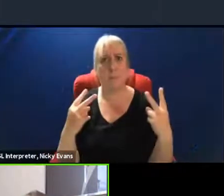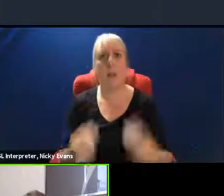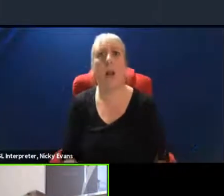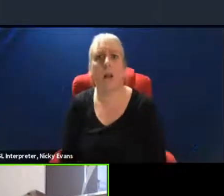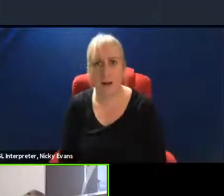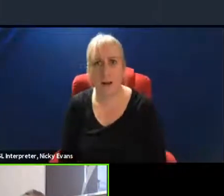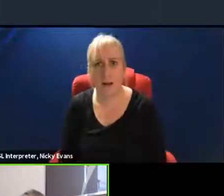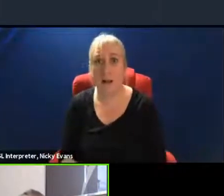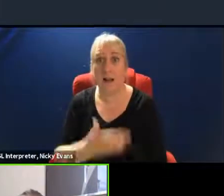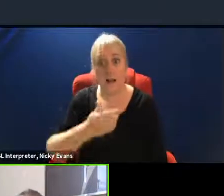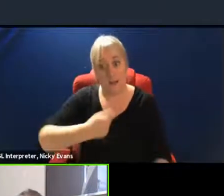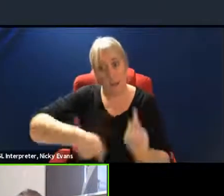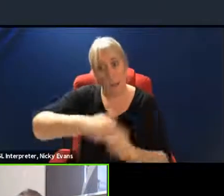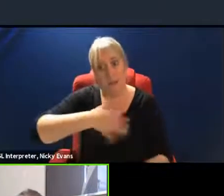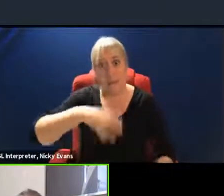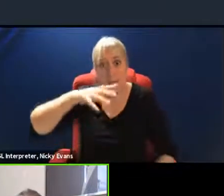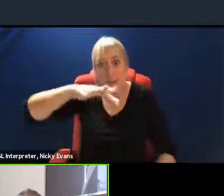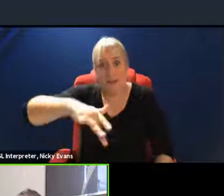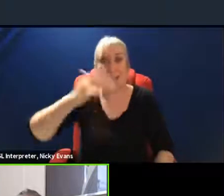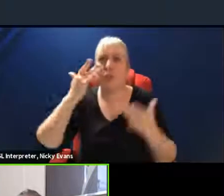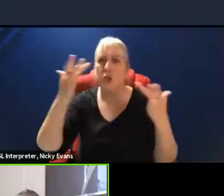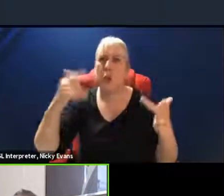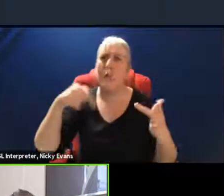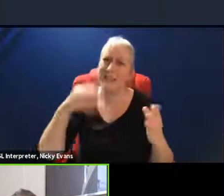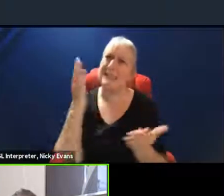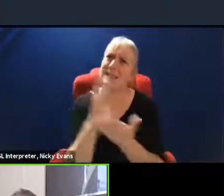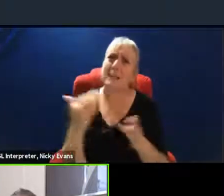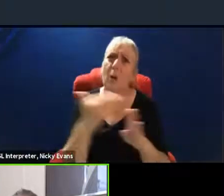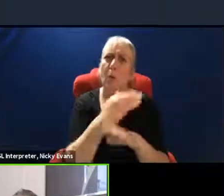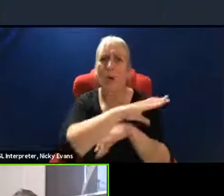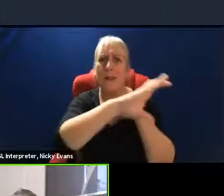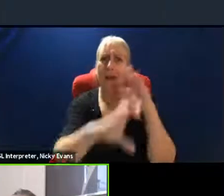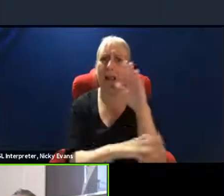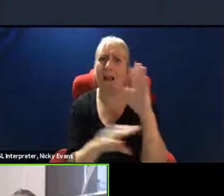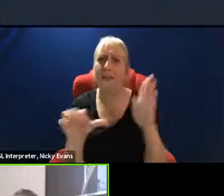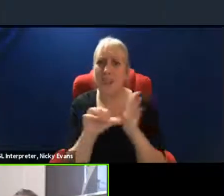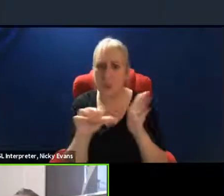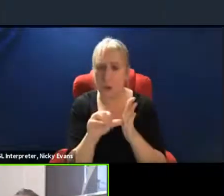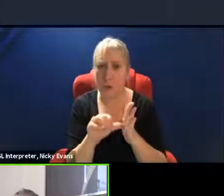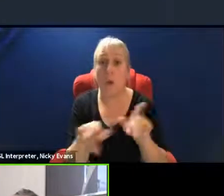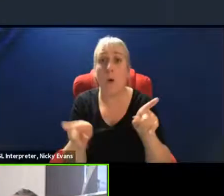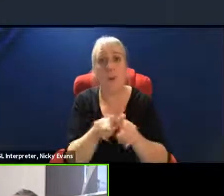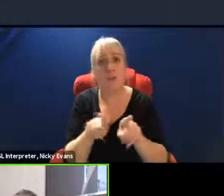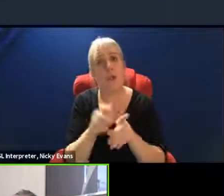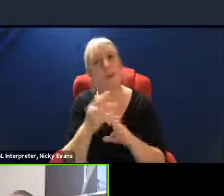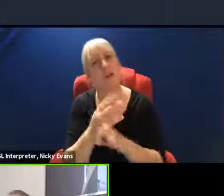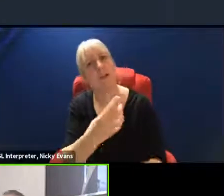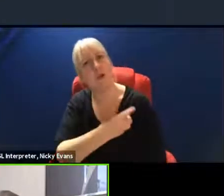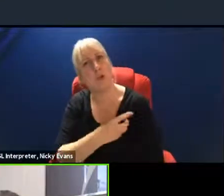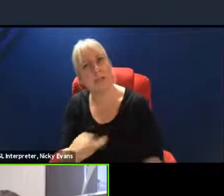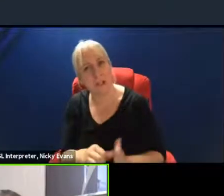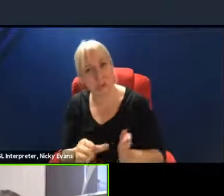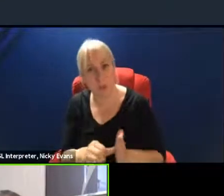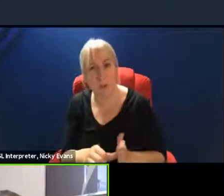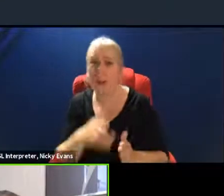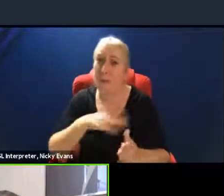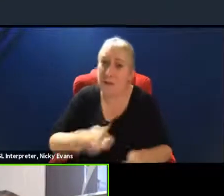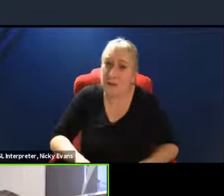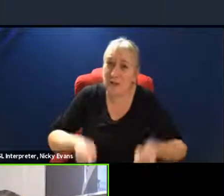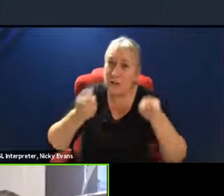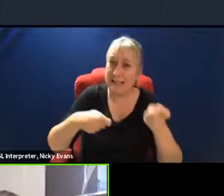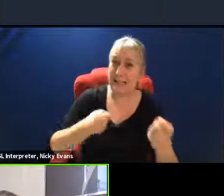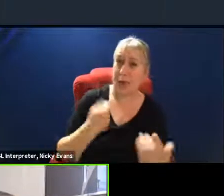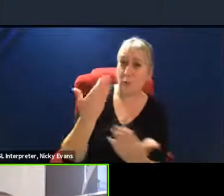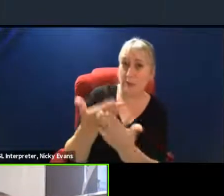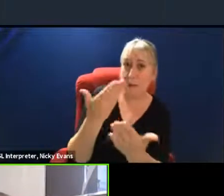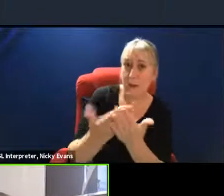to show that it is a working class issue, that it is a trade union issue, but also to raise up our demands about the bigger transformation that we